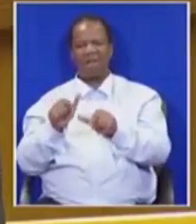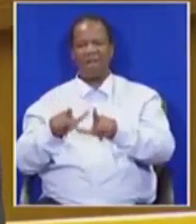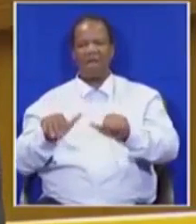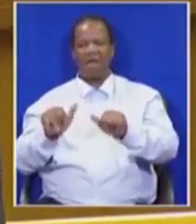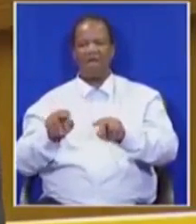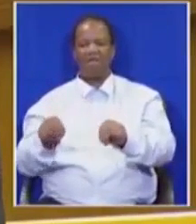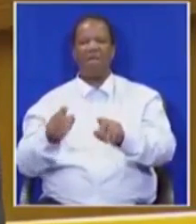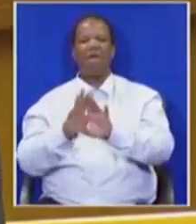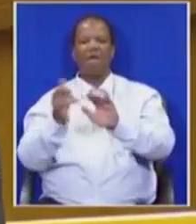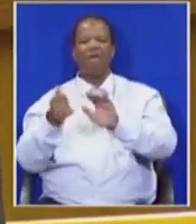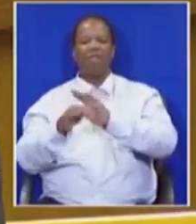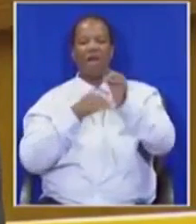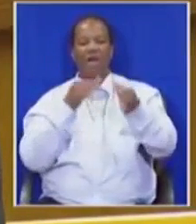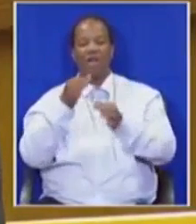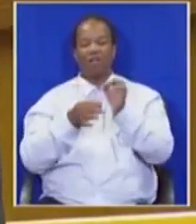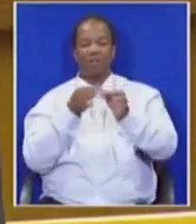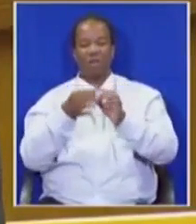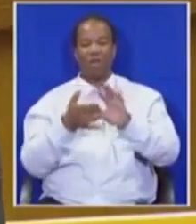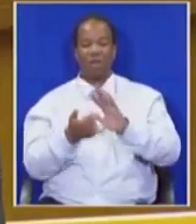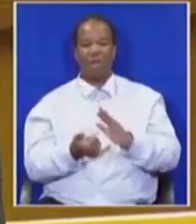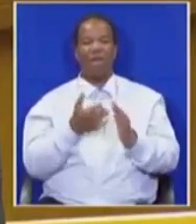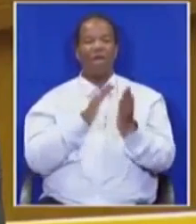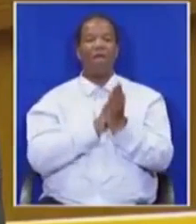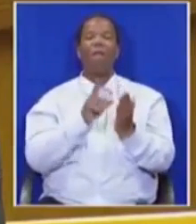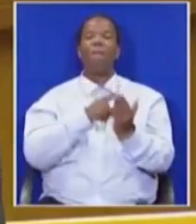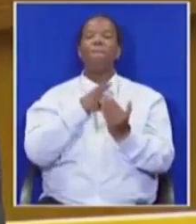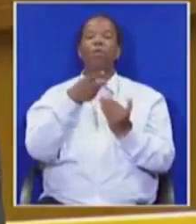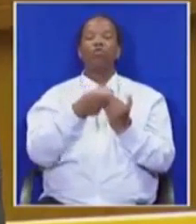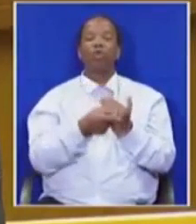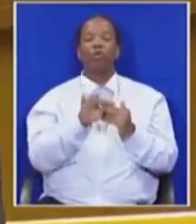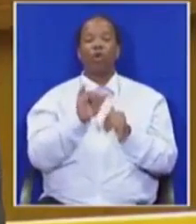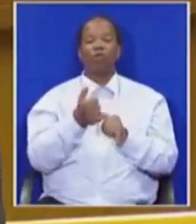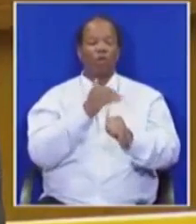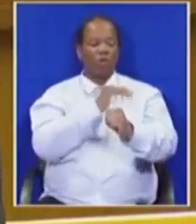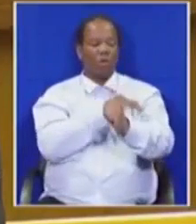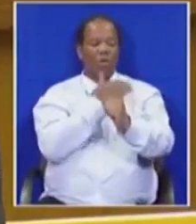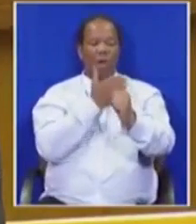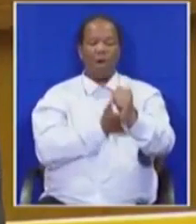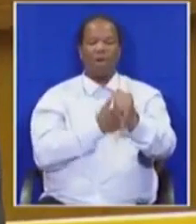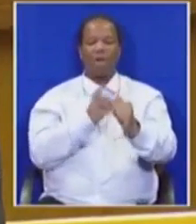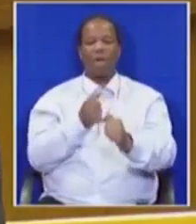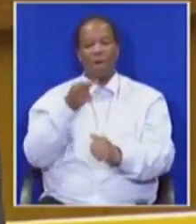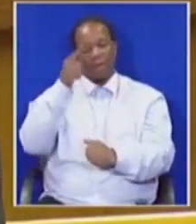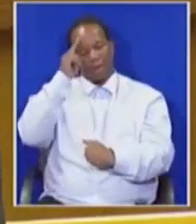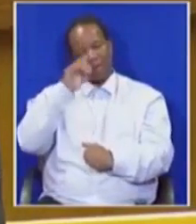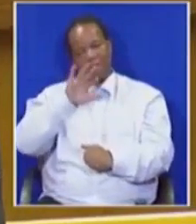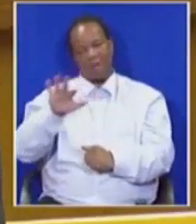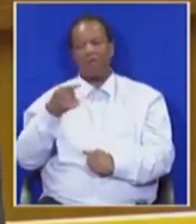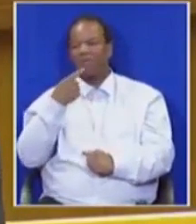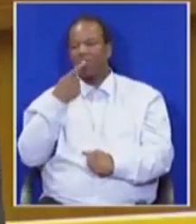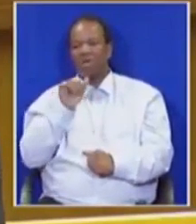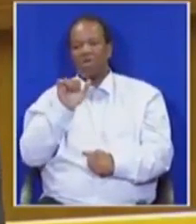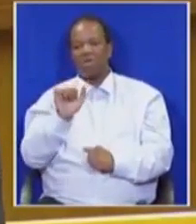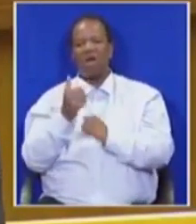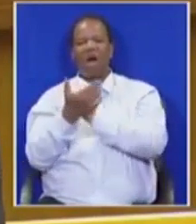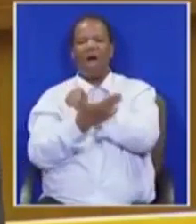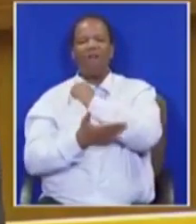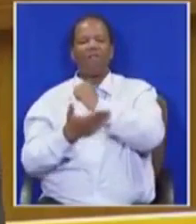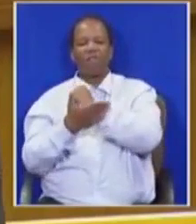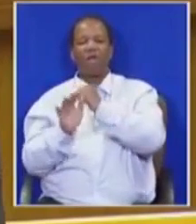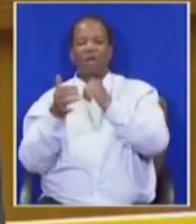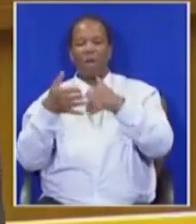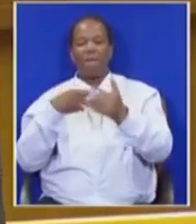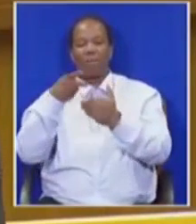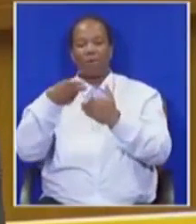basis, the project disempowering Africans of the ability to call this place their land was initiated,